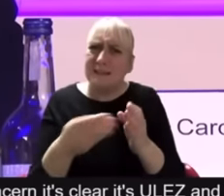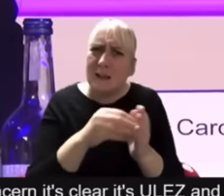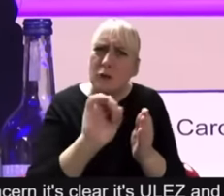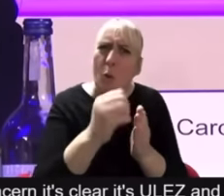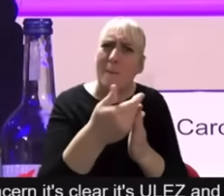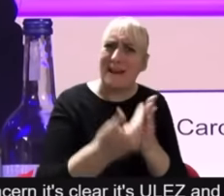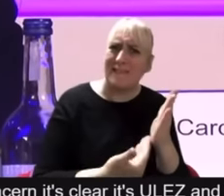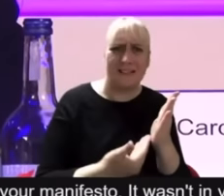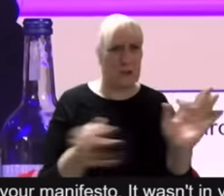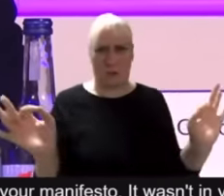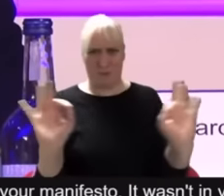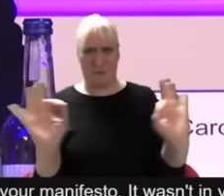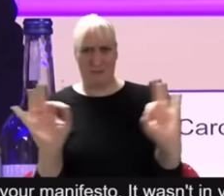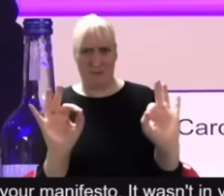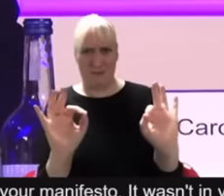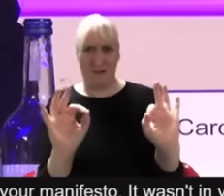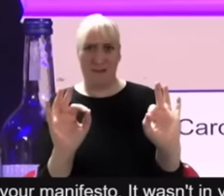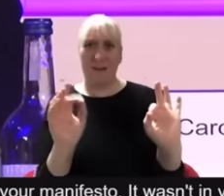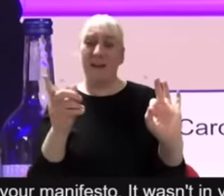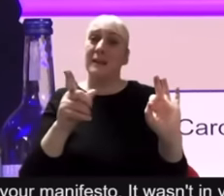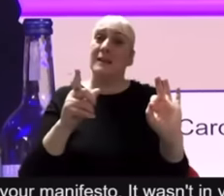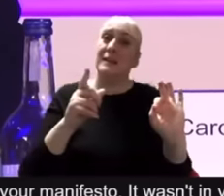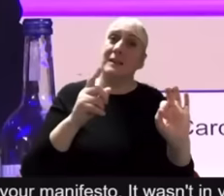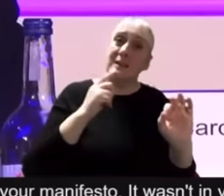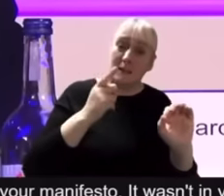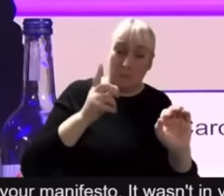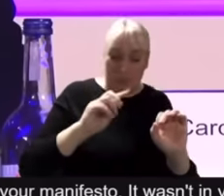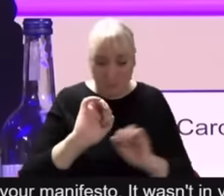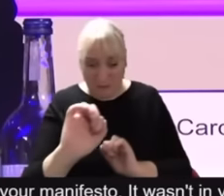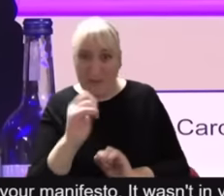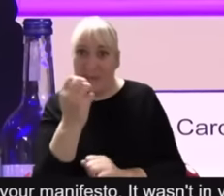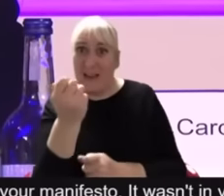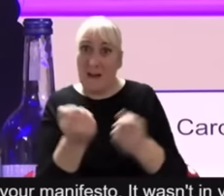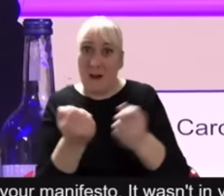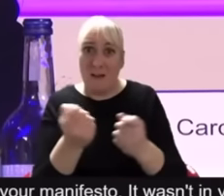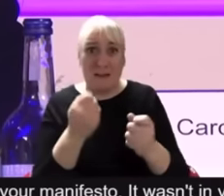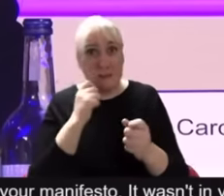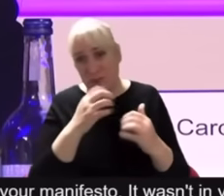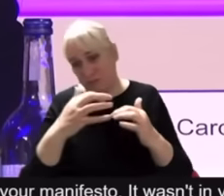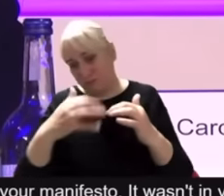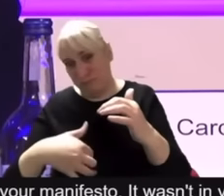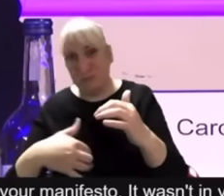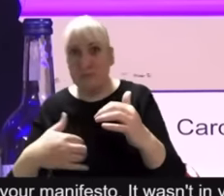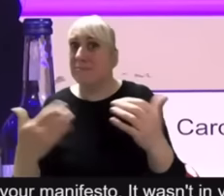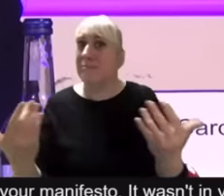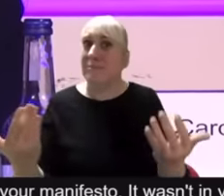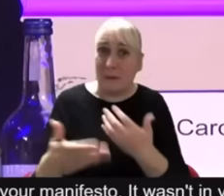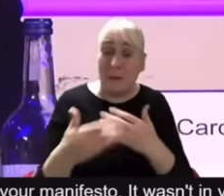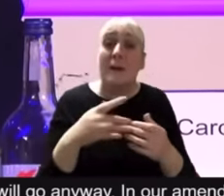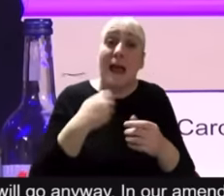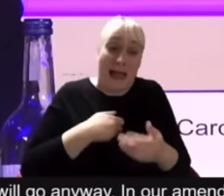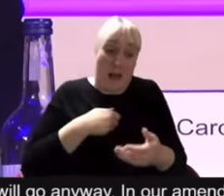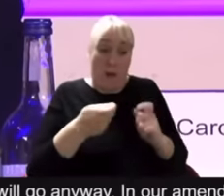people enough time to sort this out. Gradually people's cars will go anyway. In our amendment to your budget we looked at replacing buses.